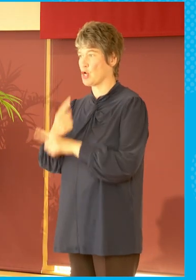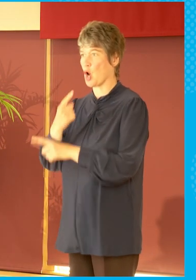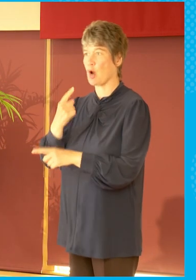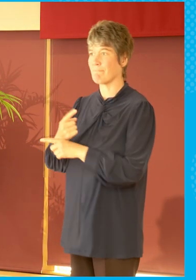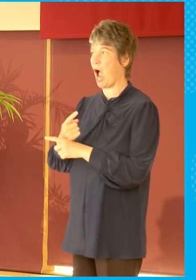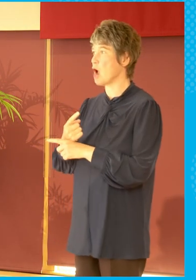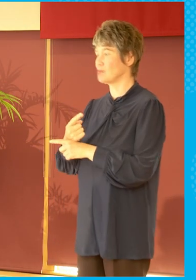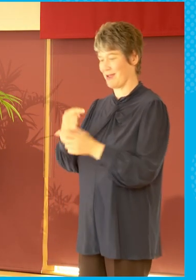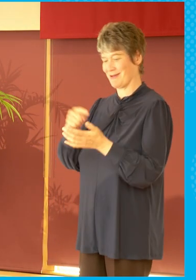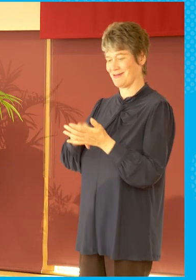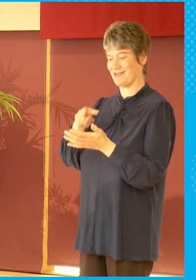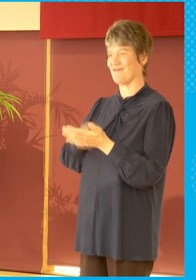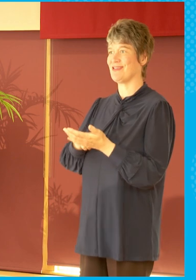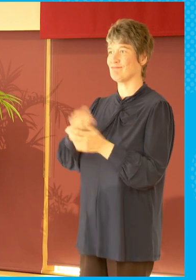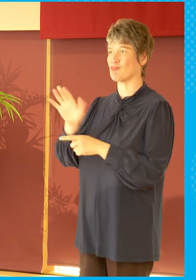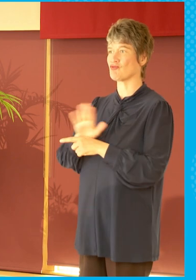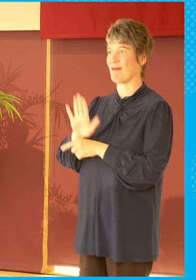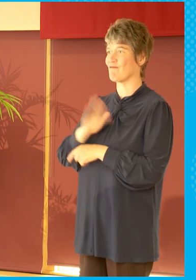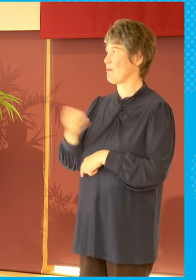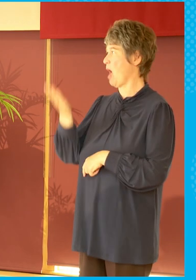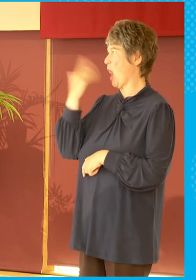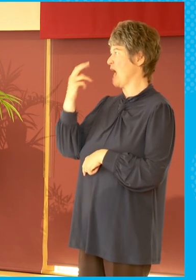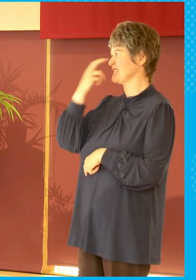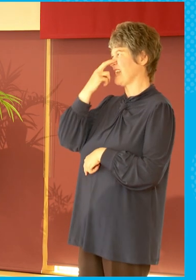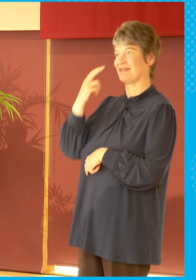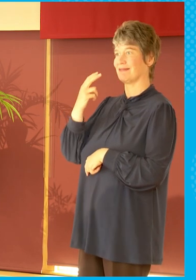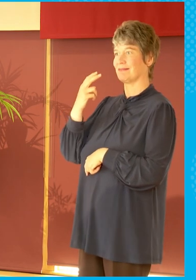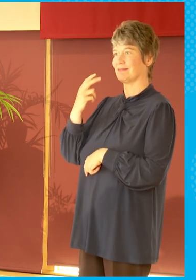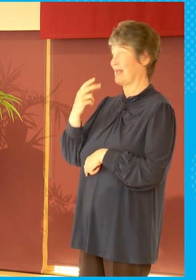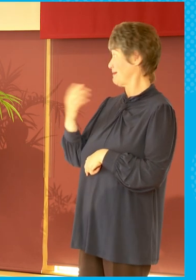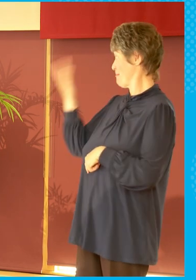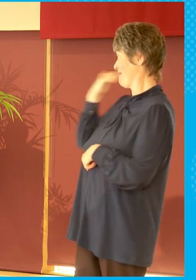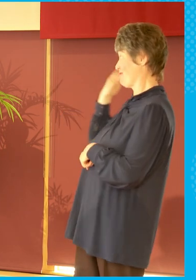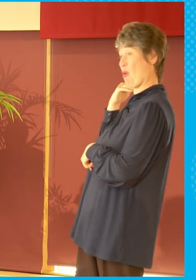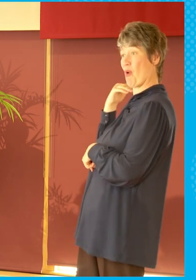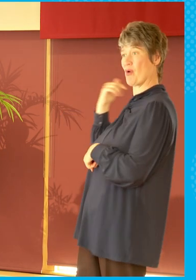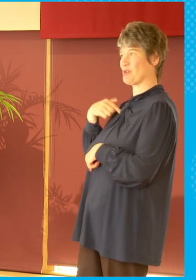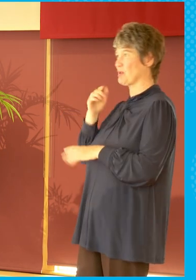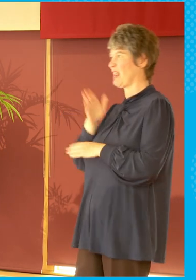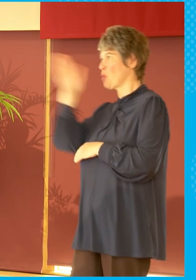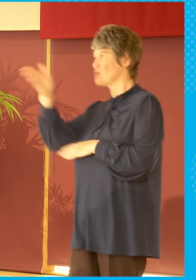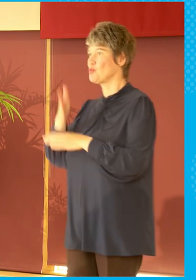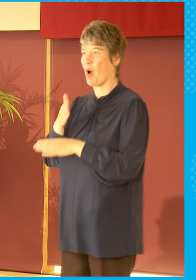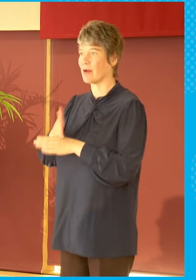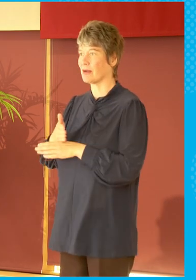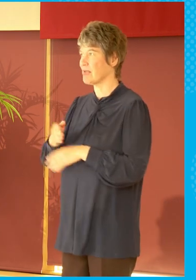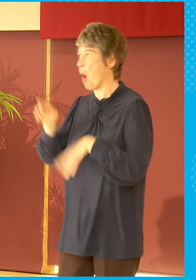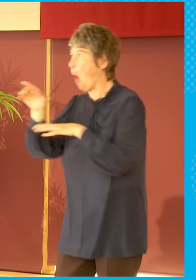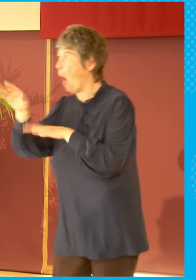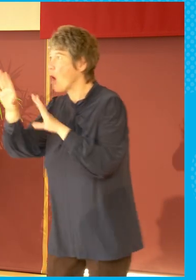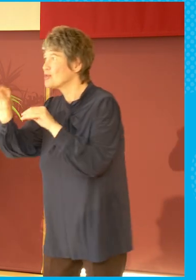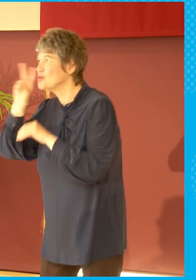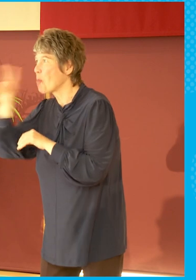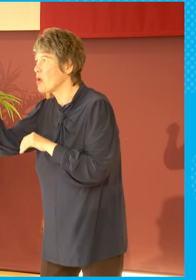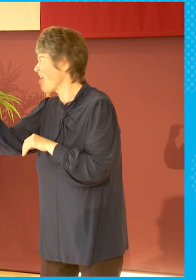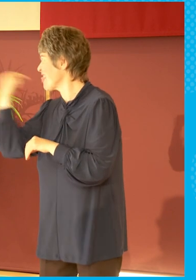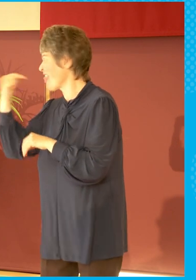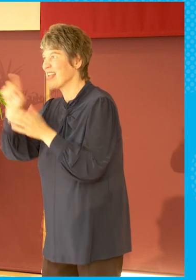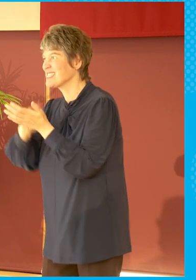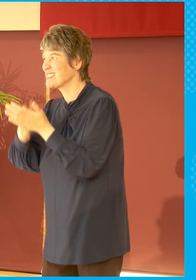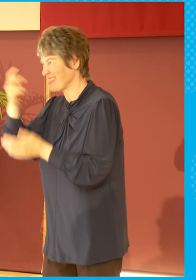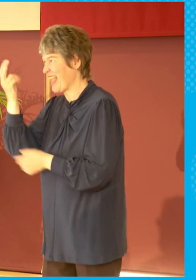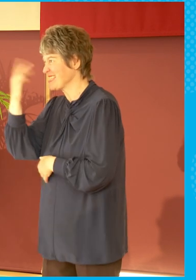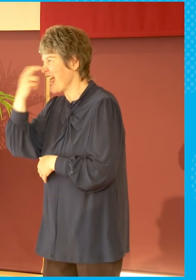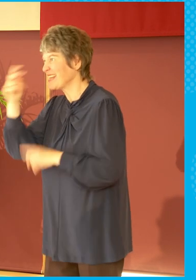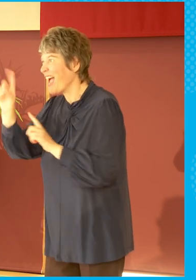night, which we used to do all the time? You'd go into uni or work or school and did you watch this? Did you watch this? you watch this? Now it's more fragmented.